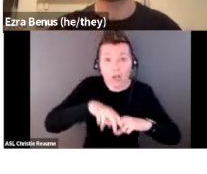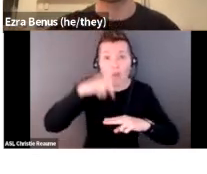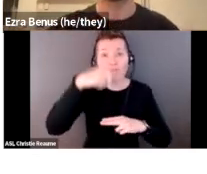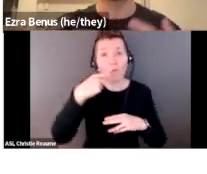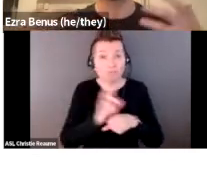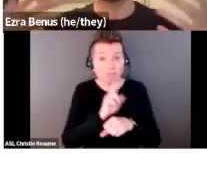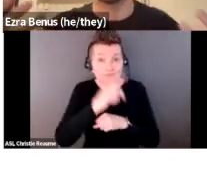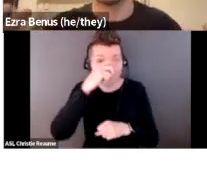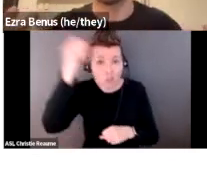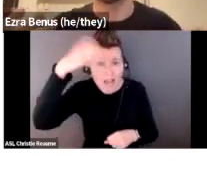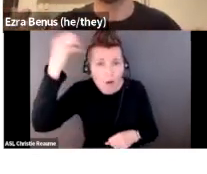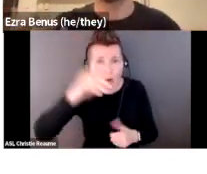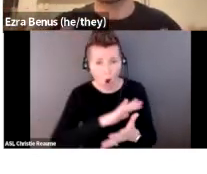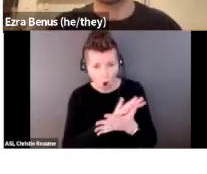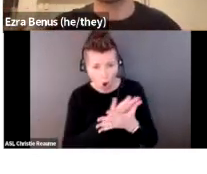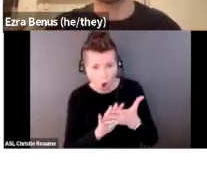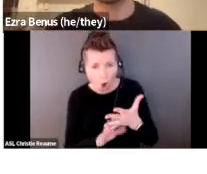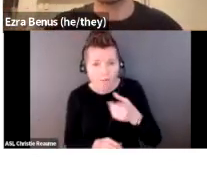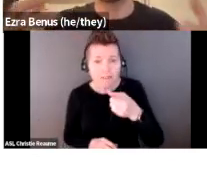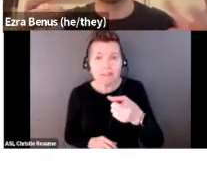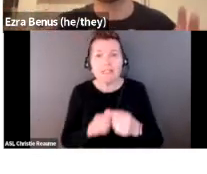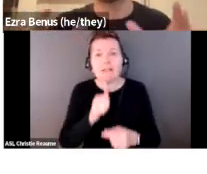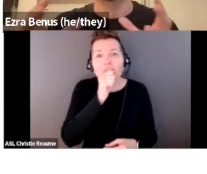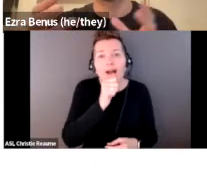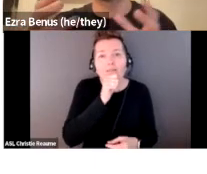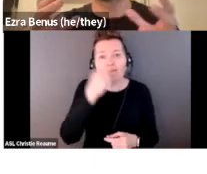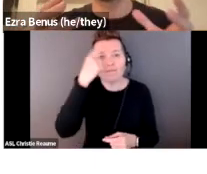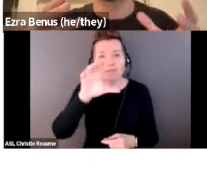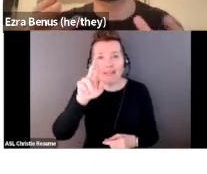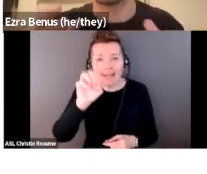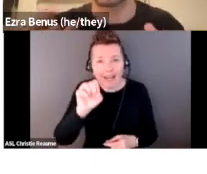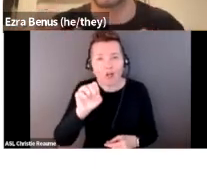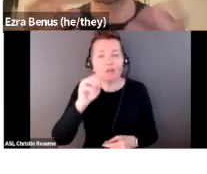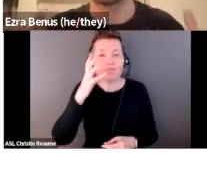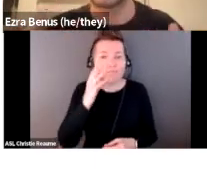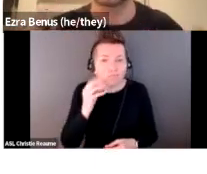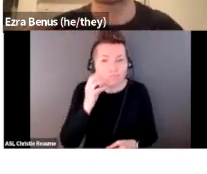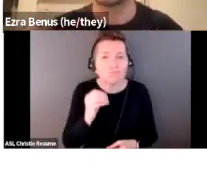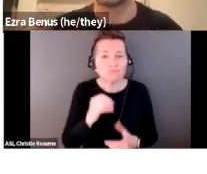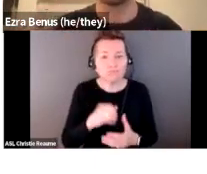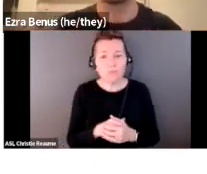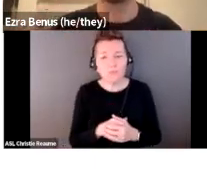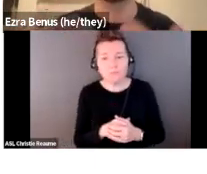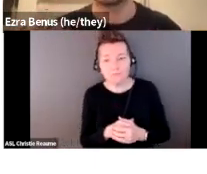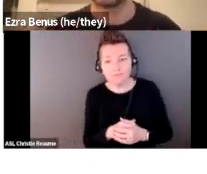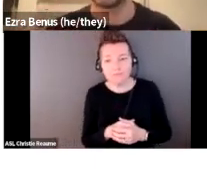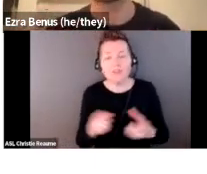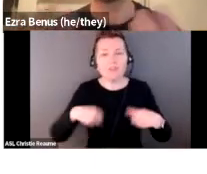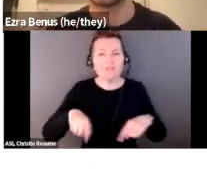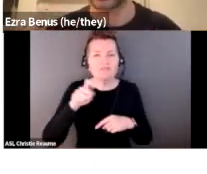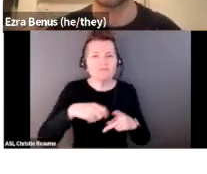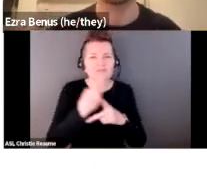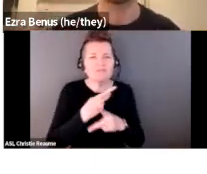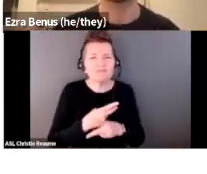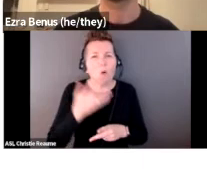experiences of illness that we all have, but thinking about the distinction or why there's a distinction around these